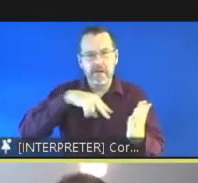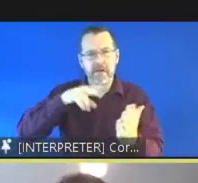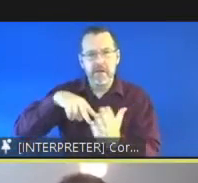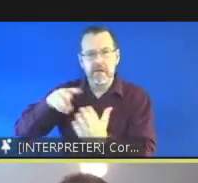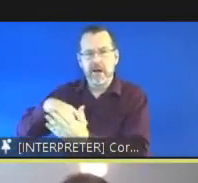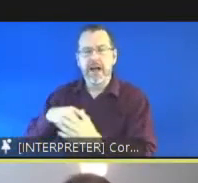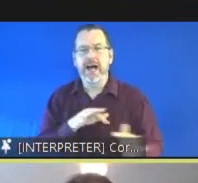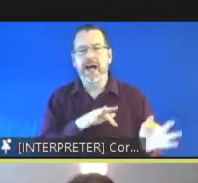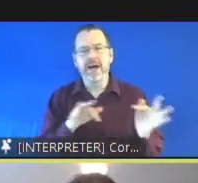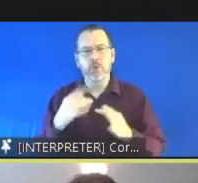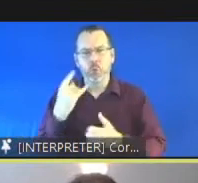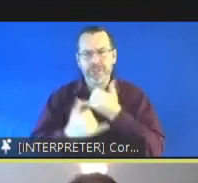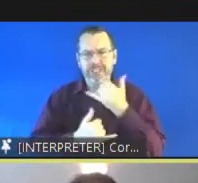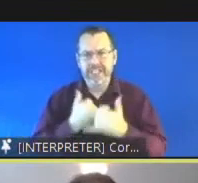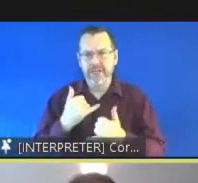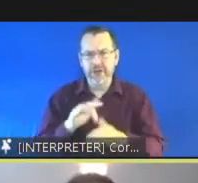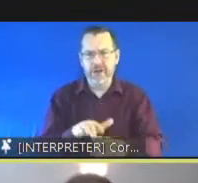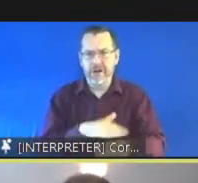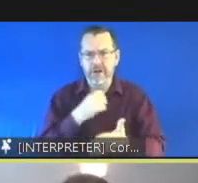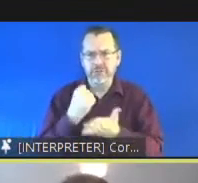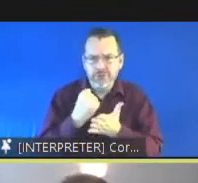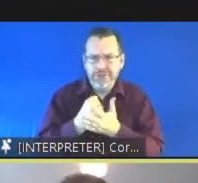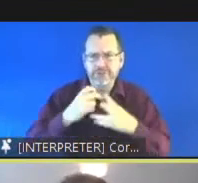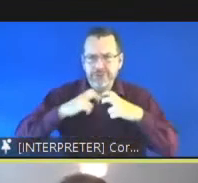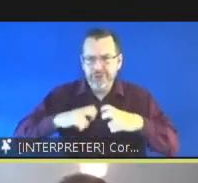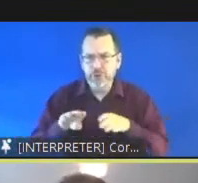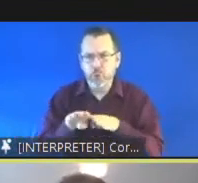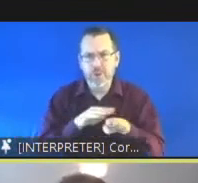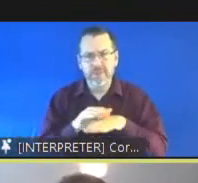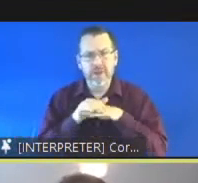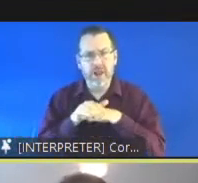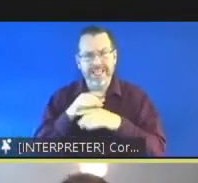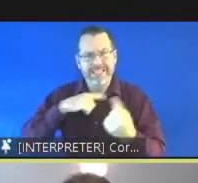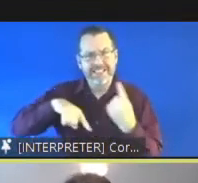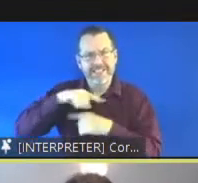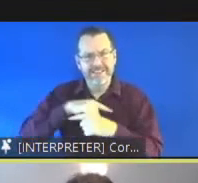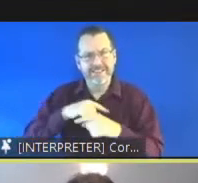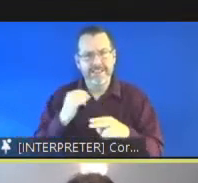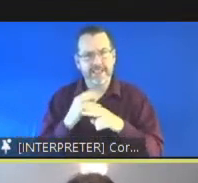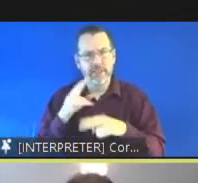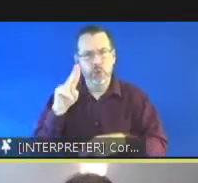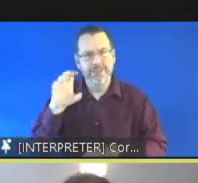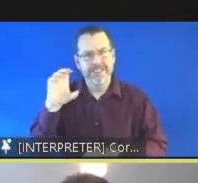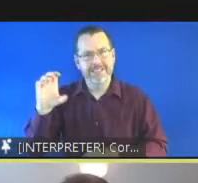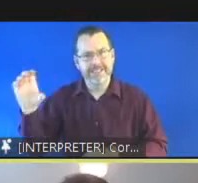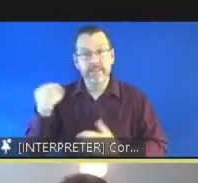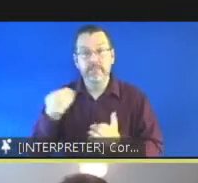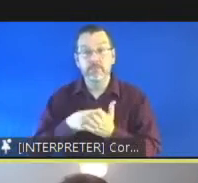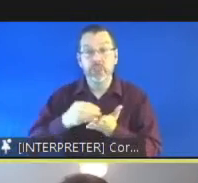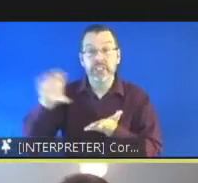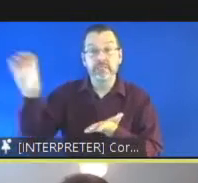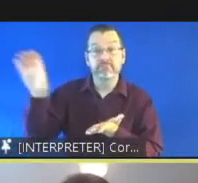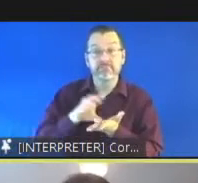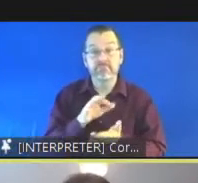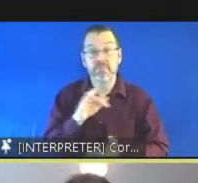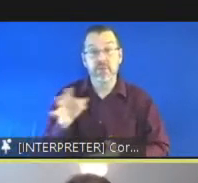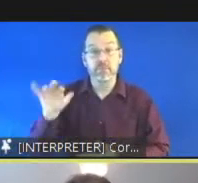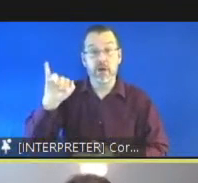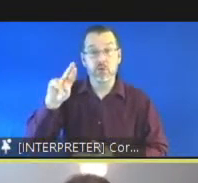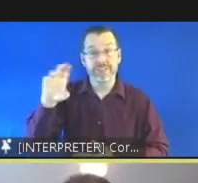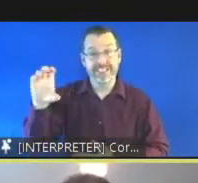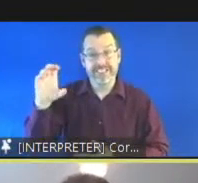-long study that i've been undertaking with colleagues and in ucc funded by the irish research council and the